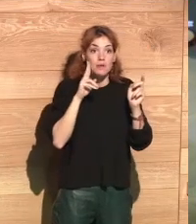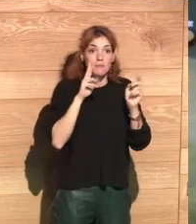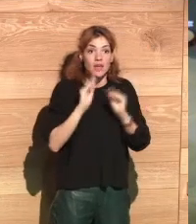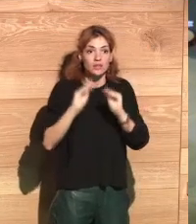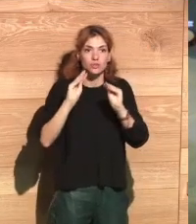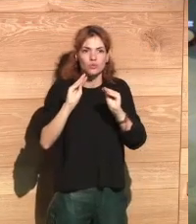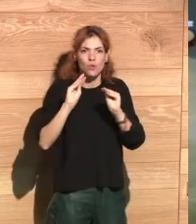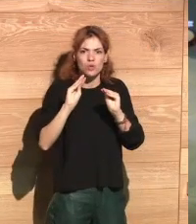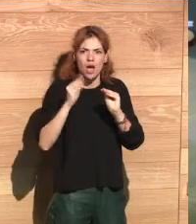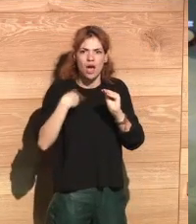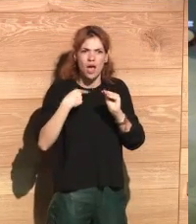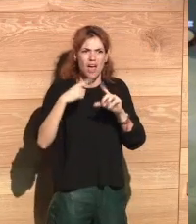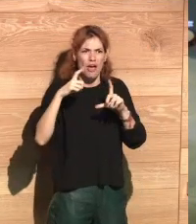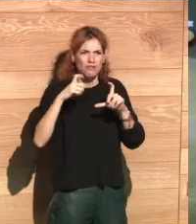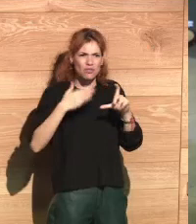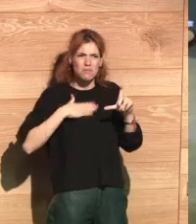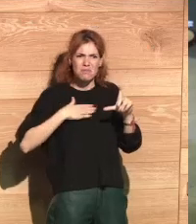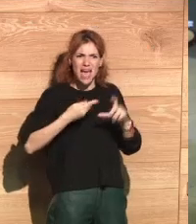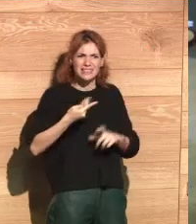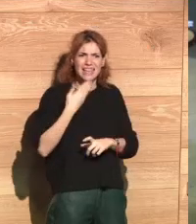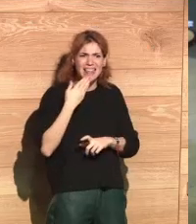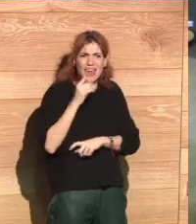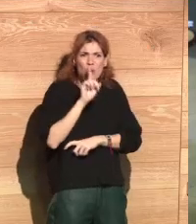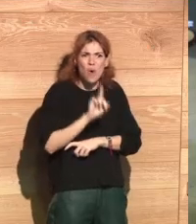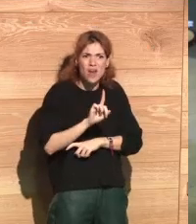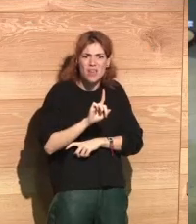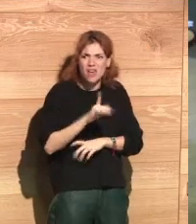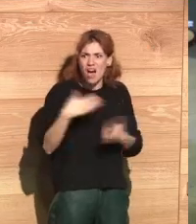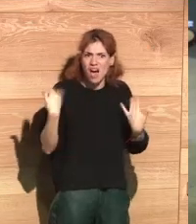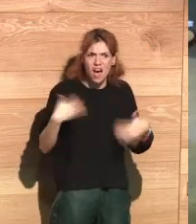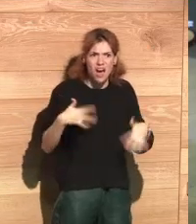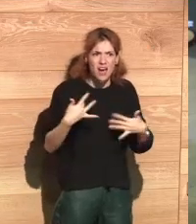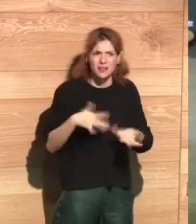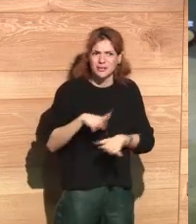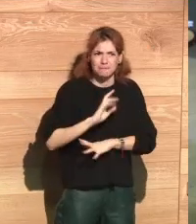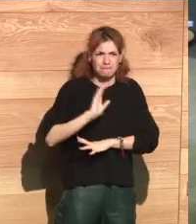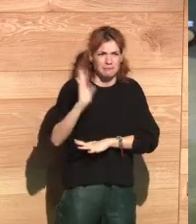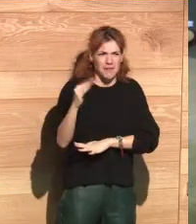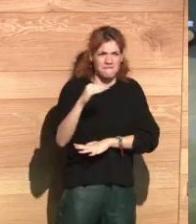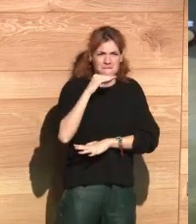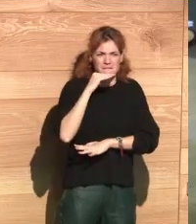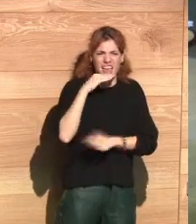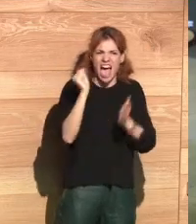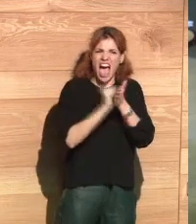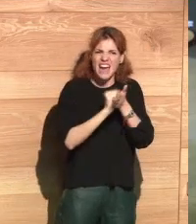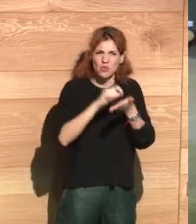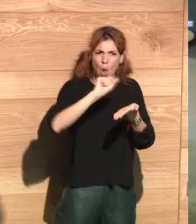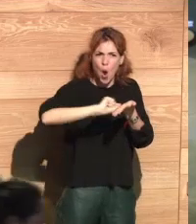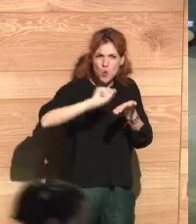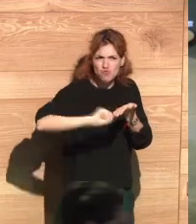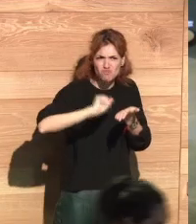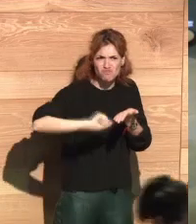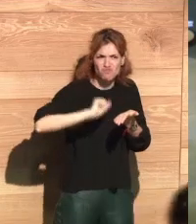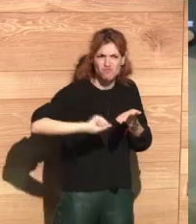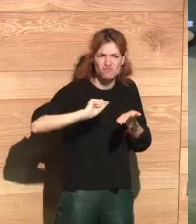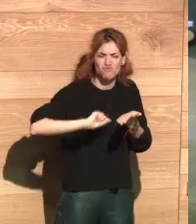when she finally turned 14, she saw that her mom had been posting pictures of her since she was one year old. And she was very pissed about